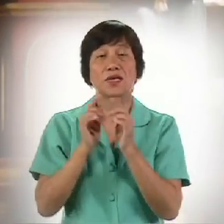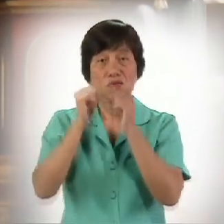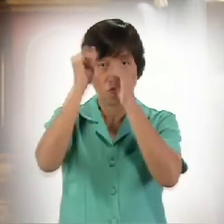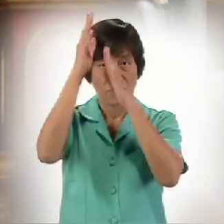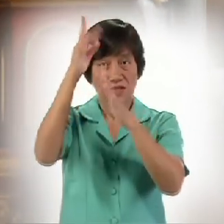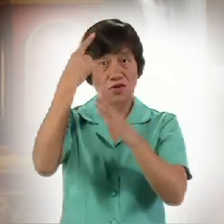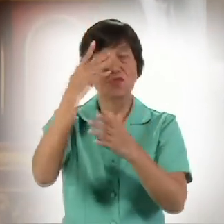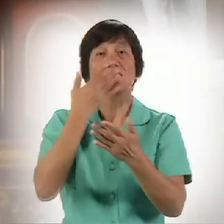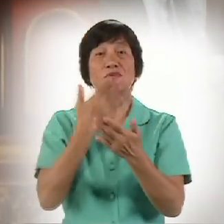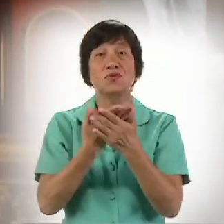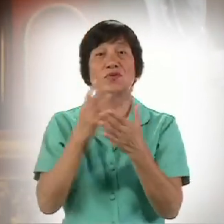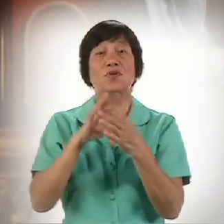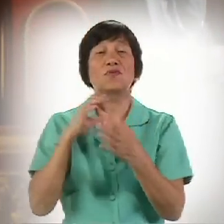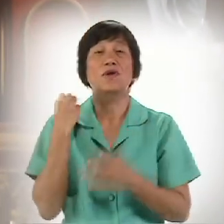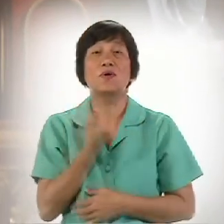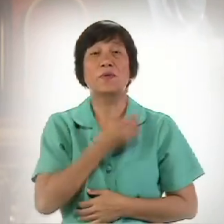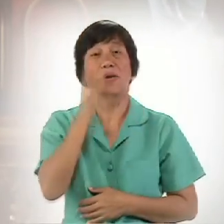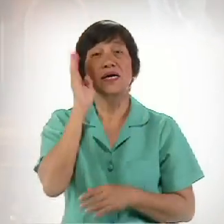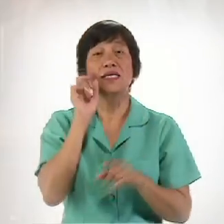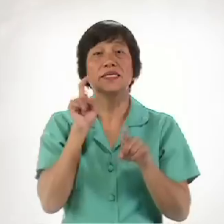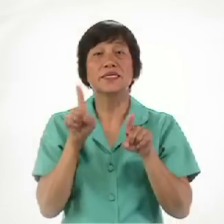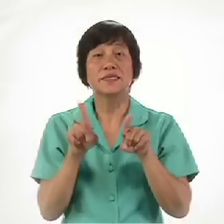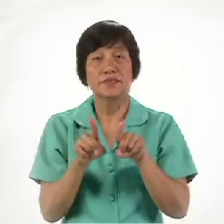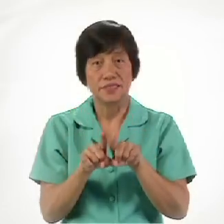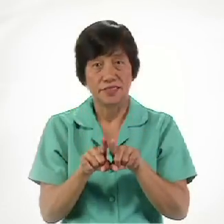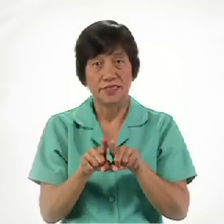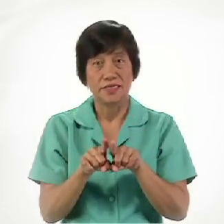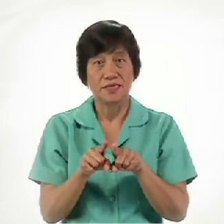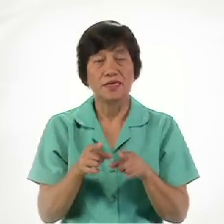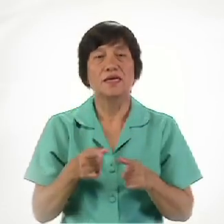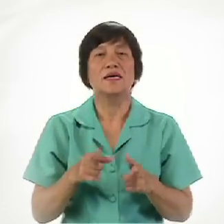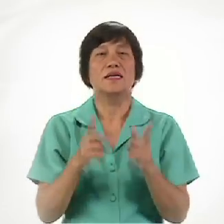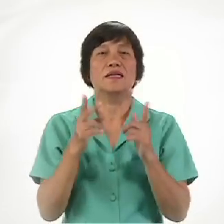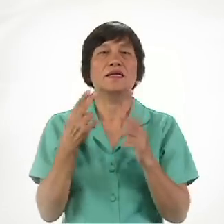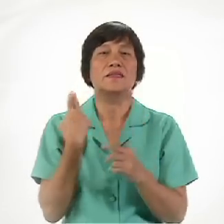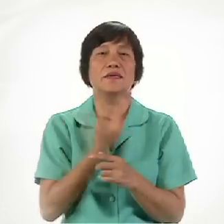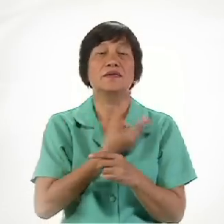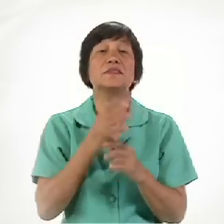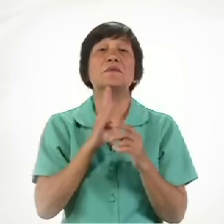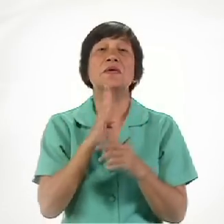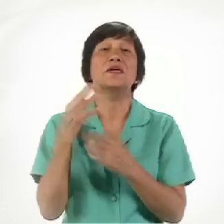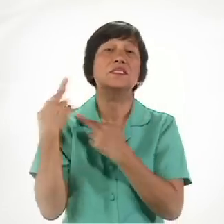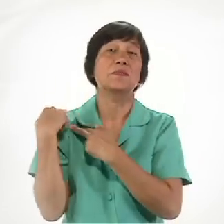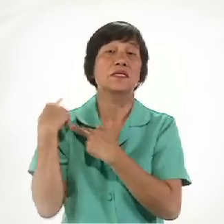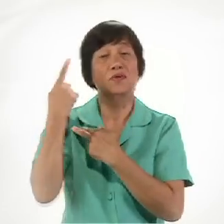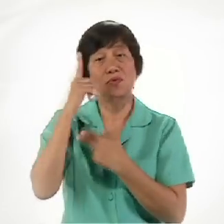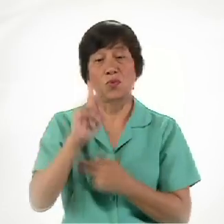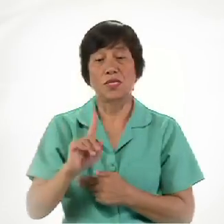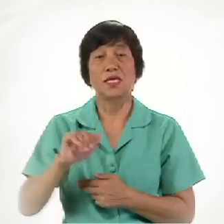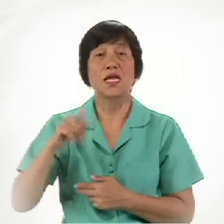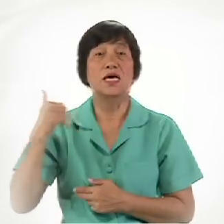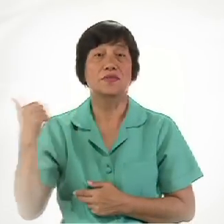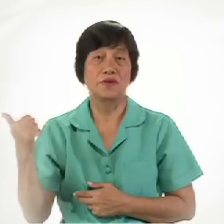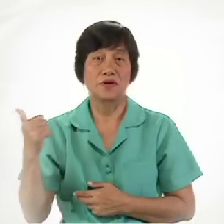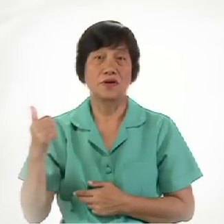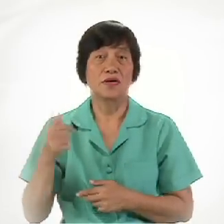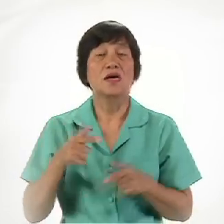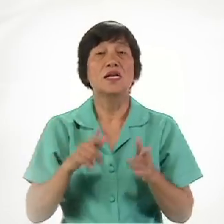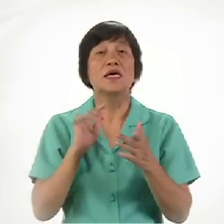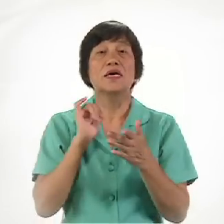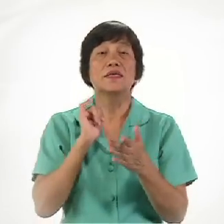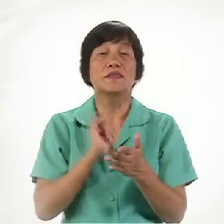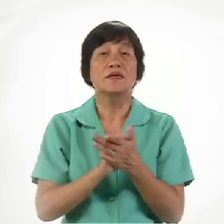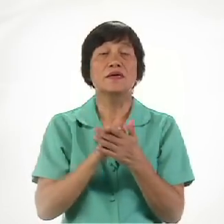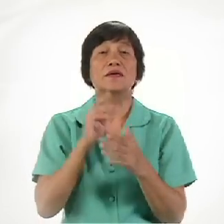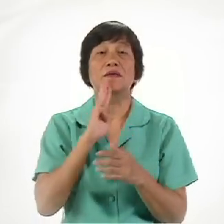the good Of our brother Or sister Let us be Responsible For each other Let that be